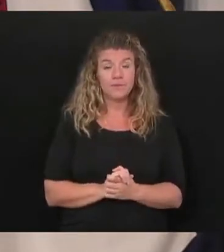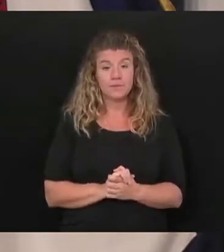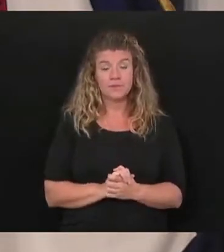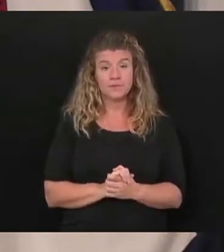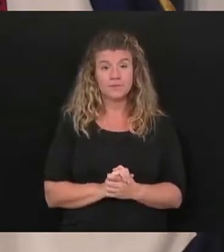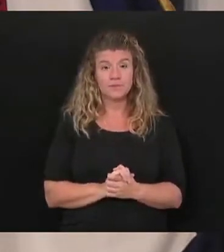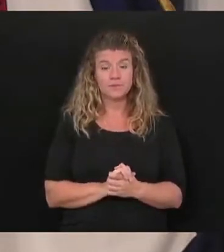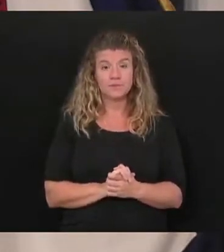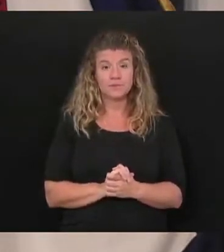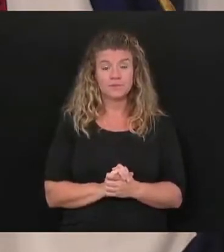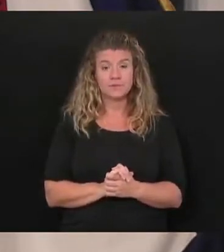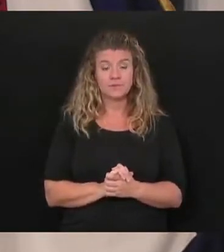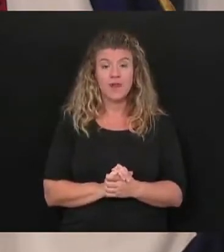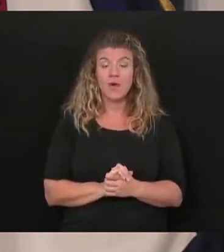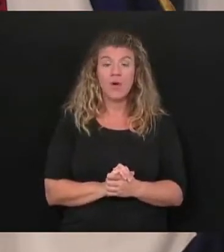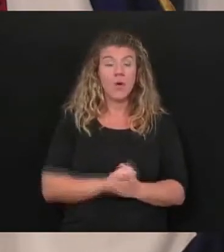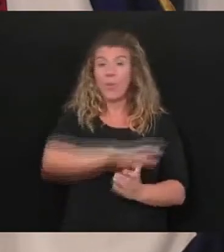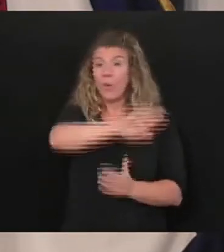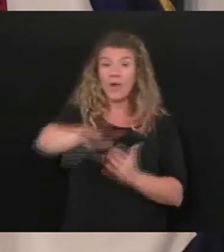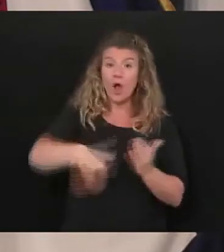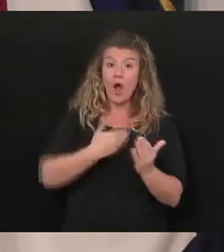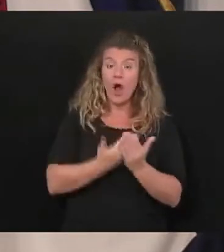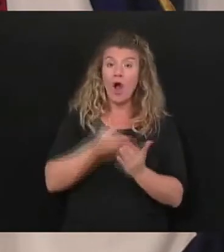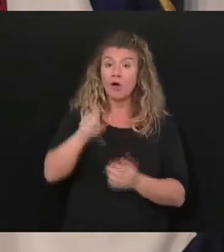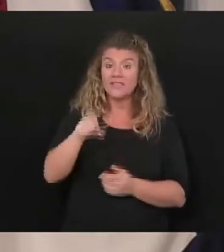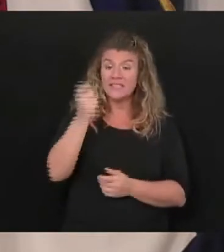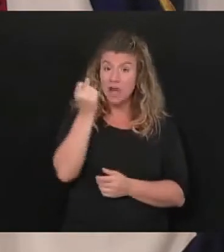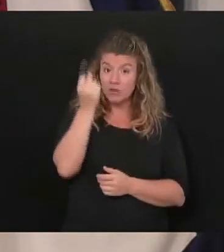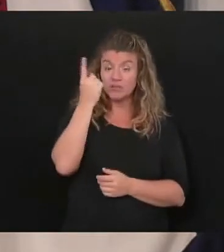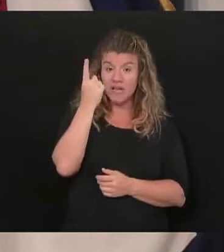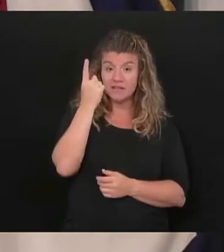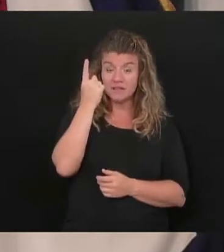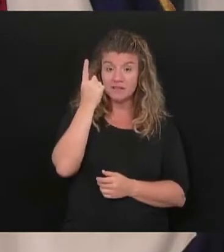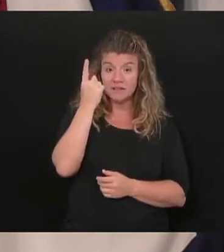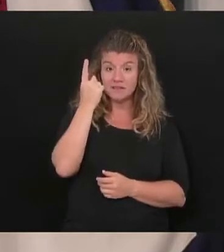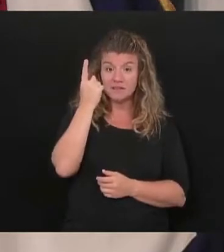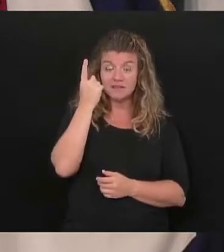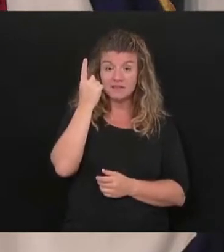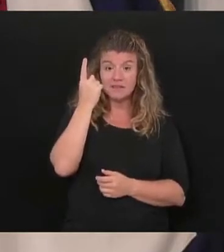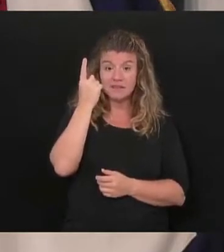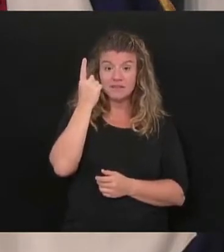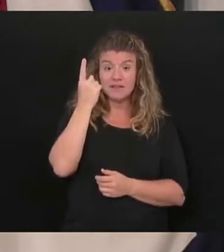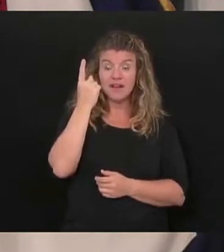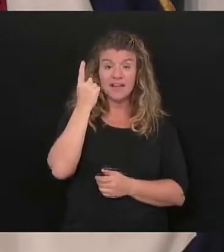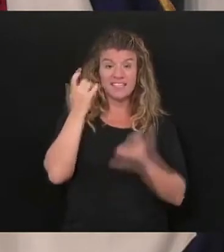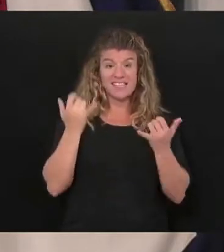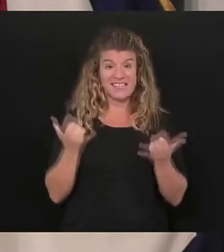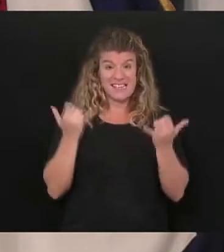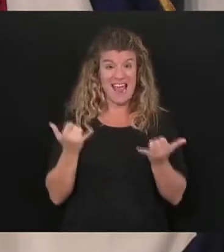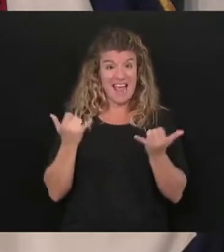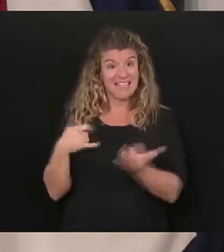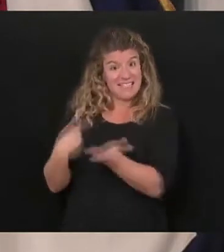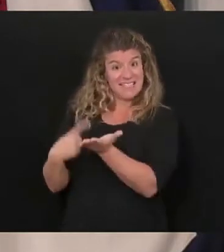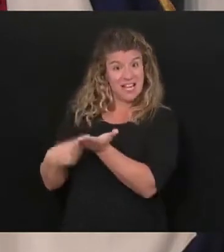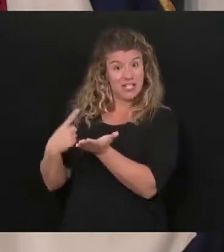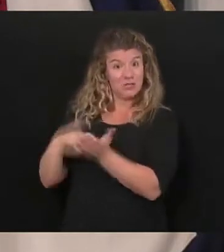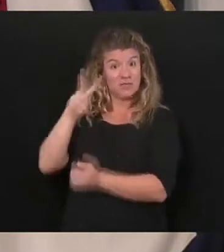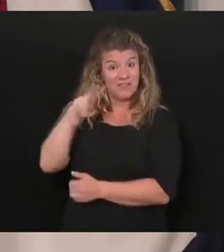everyone should know just this because this was the underlying theme of the talk that was going on today.